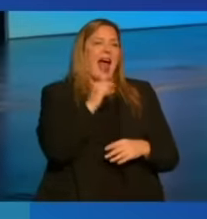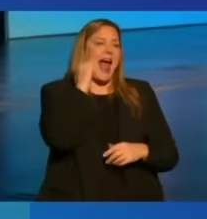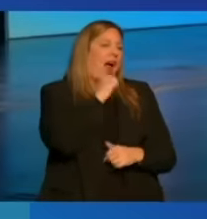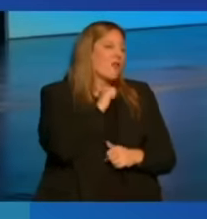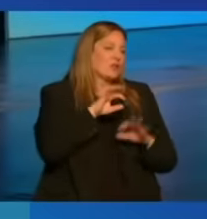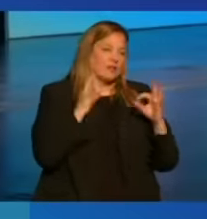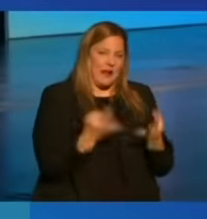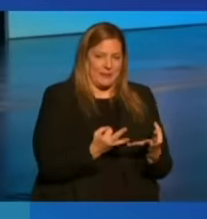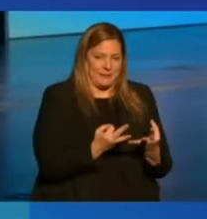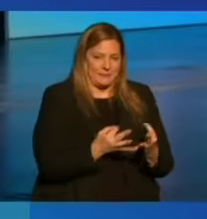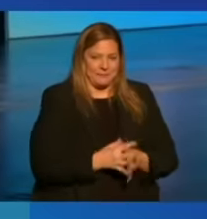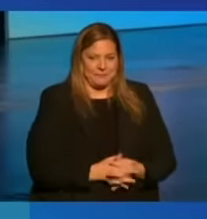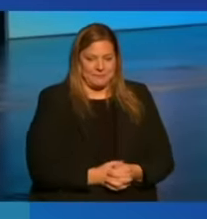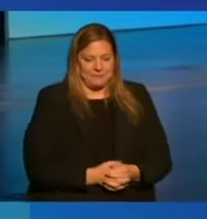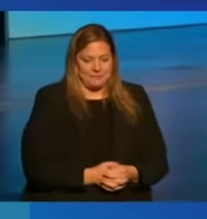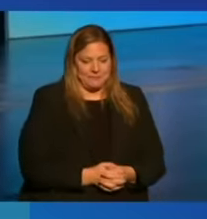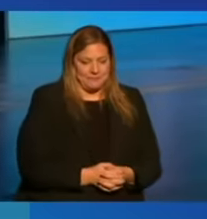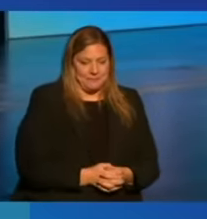family.